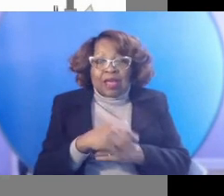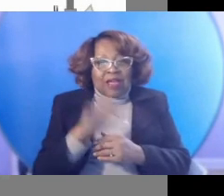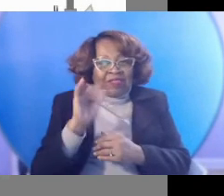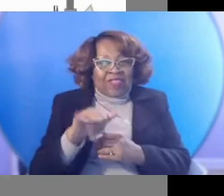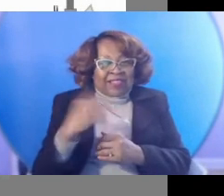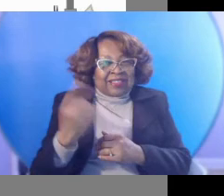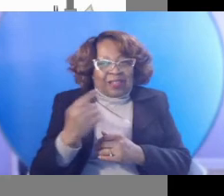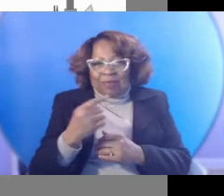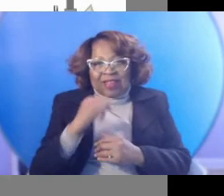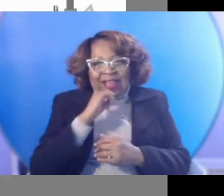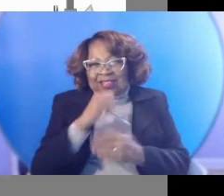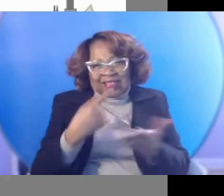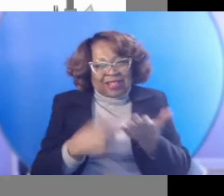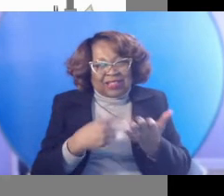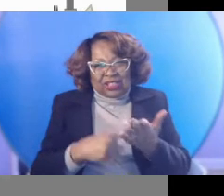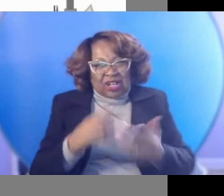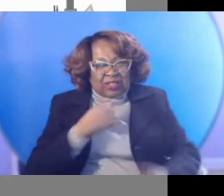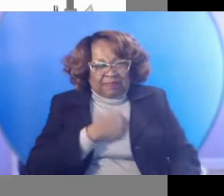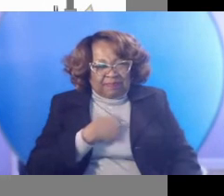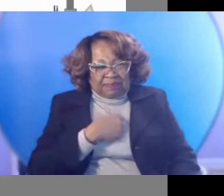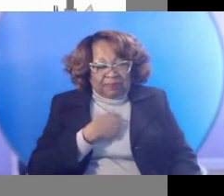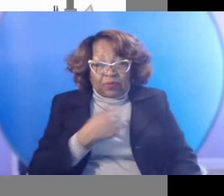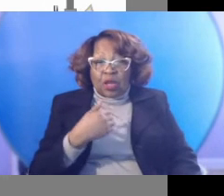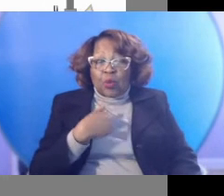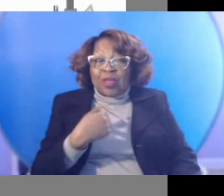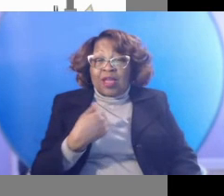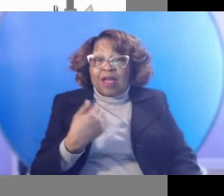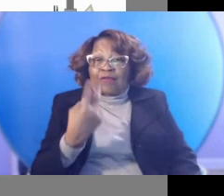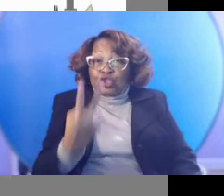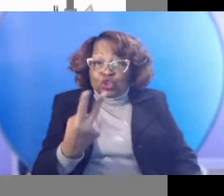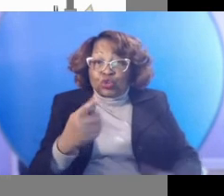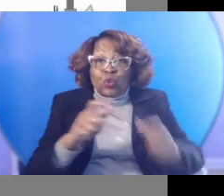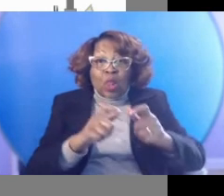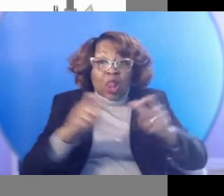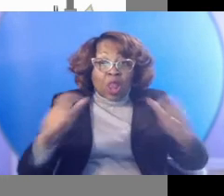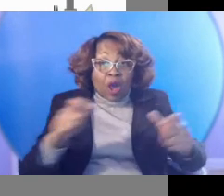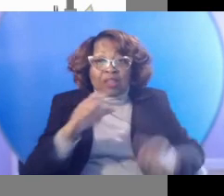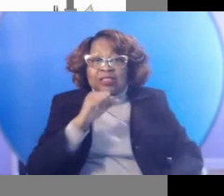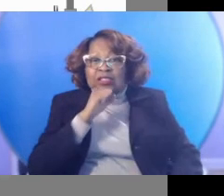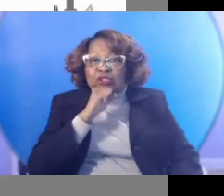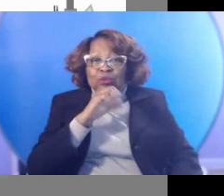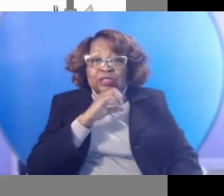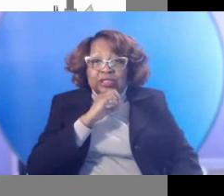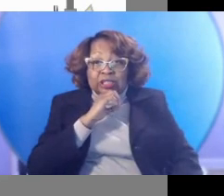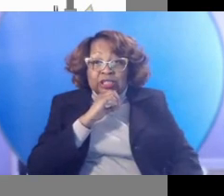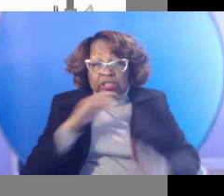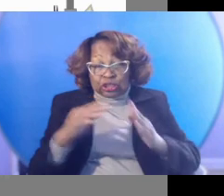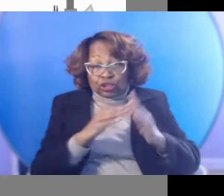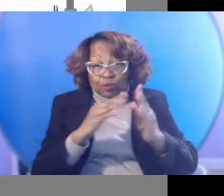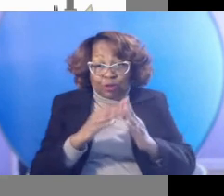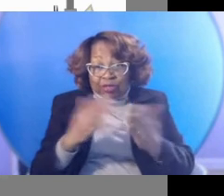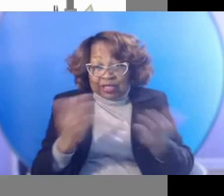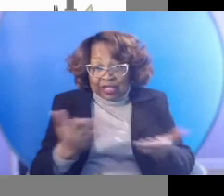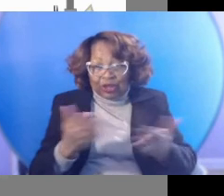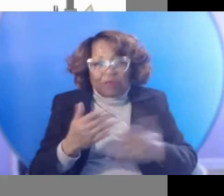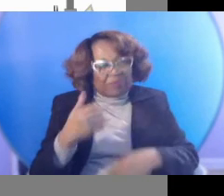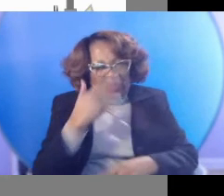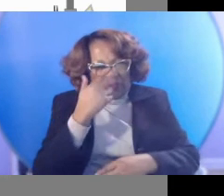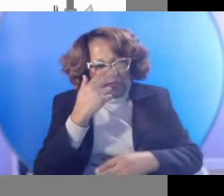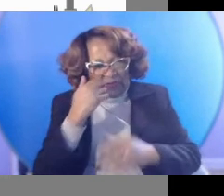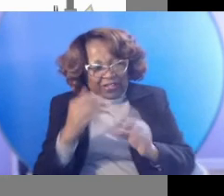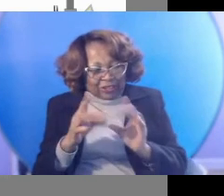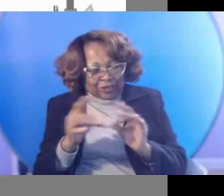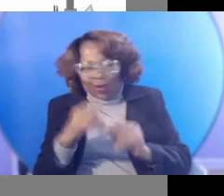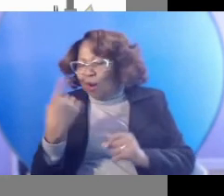apologize about, for it. We have two large senior citizen communities here and I have a funny story to tell. I always have